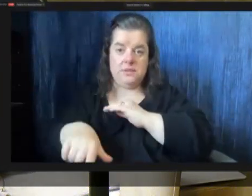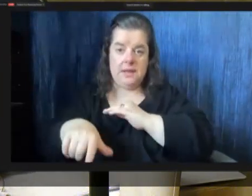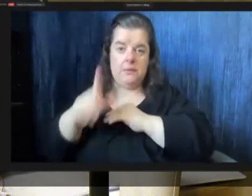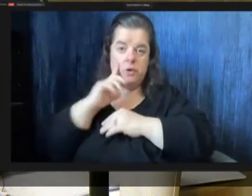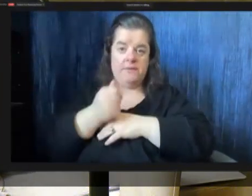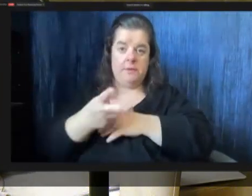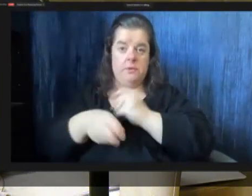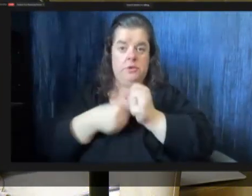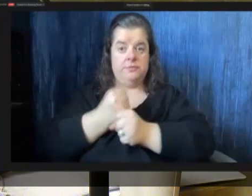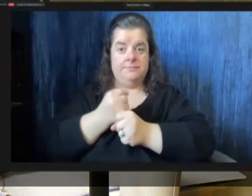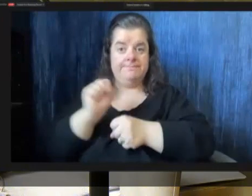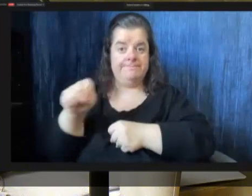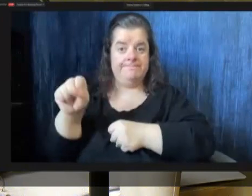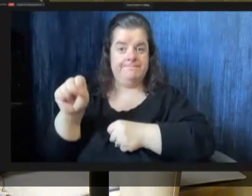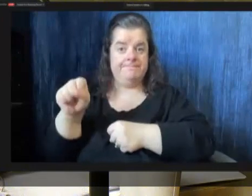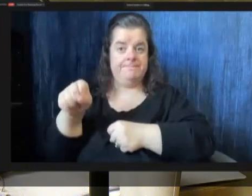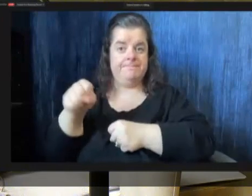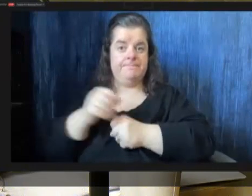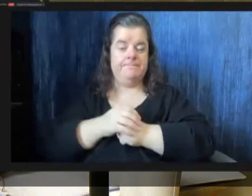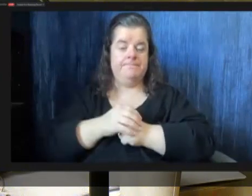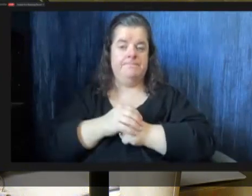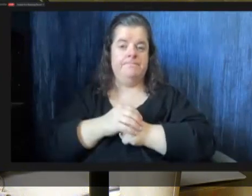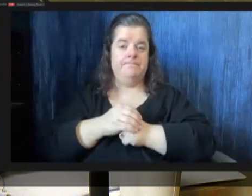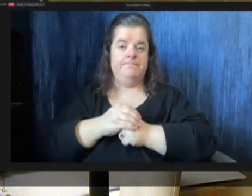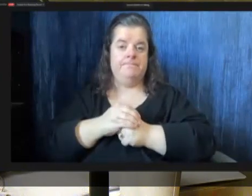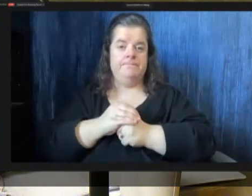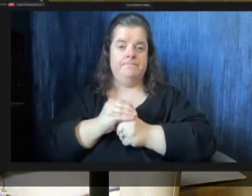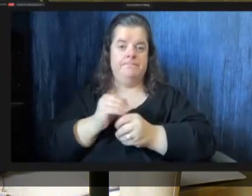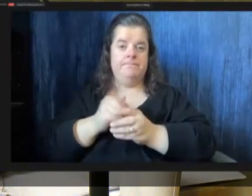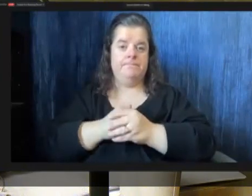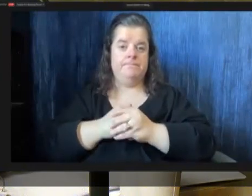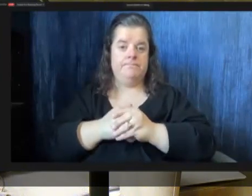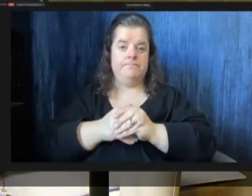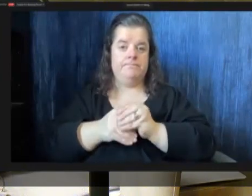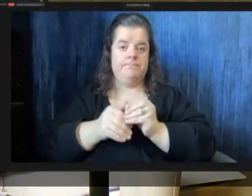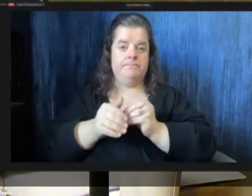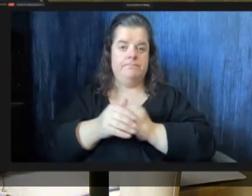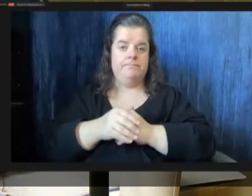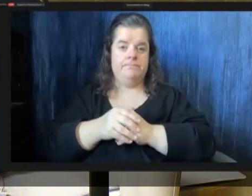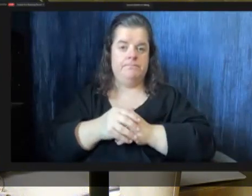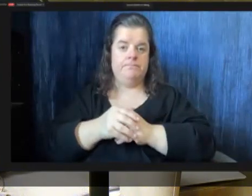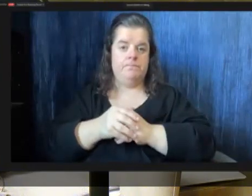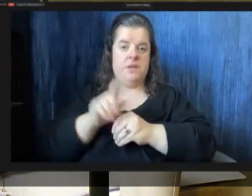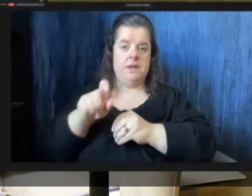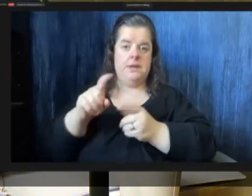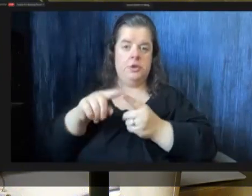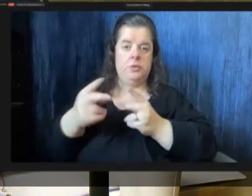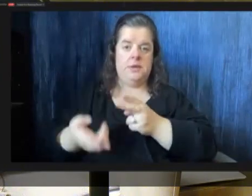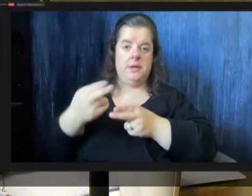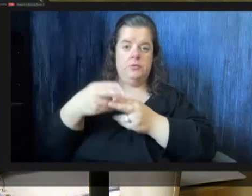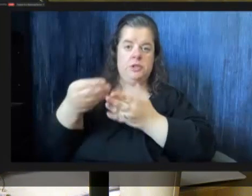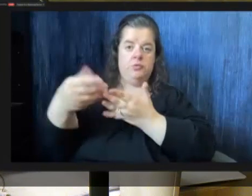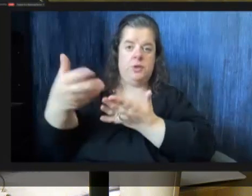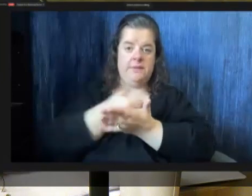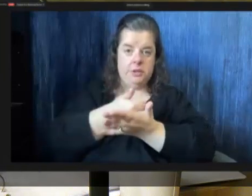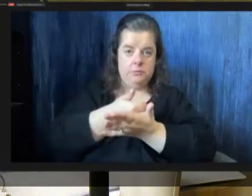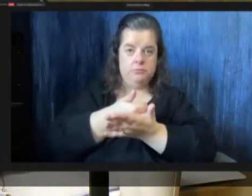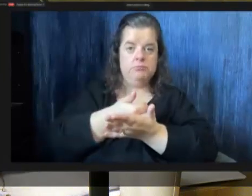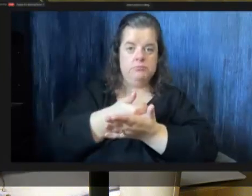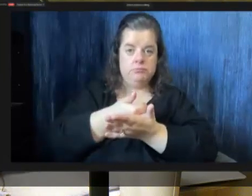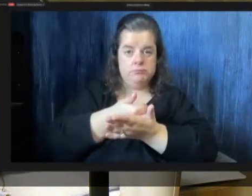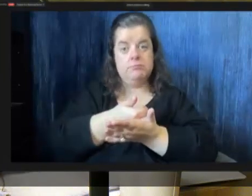um so the the need to increase revenue is like